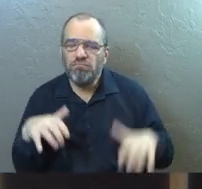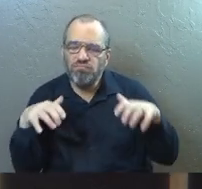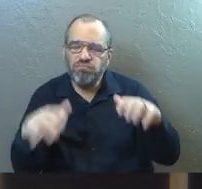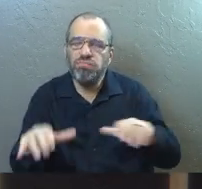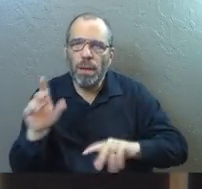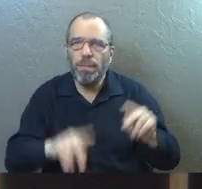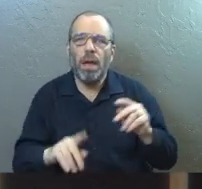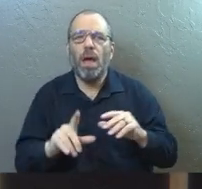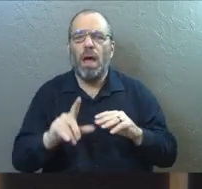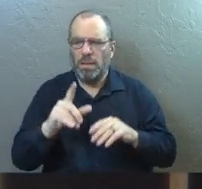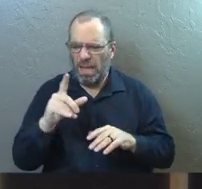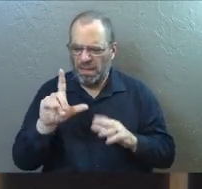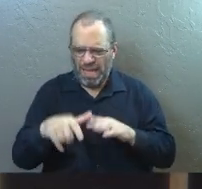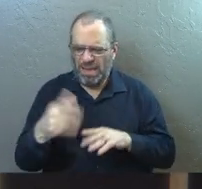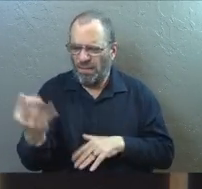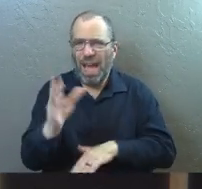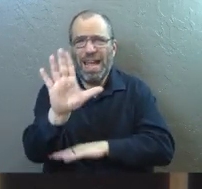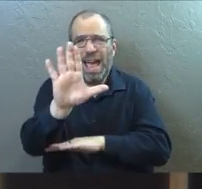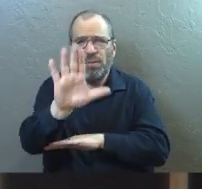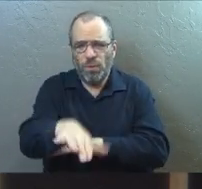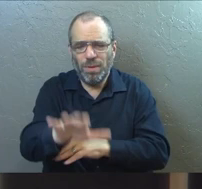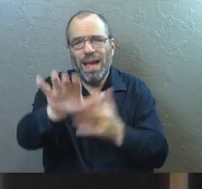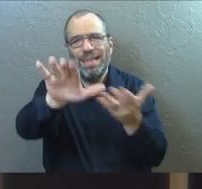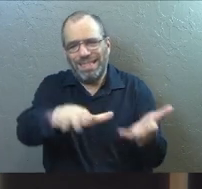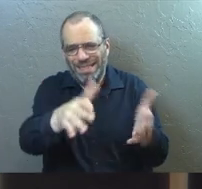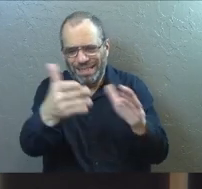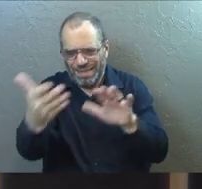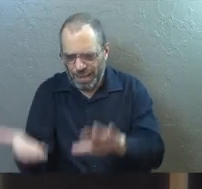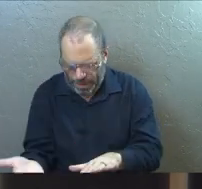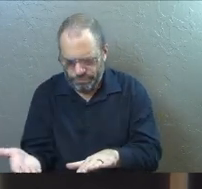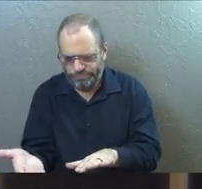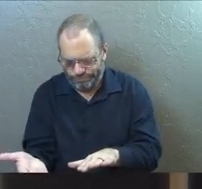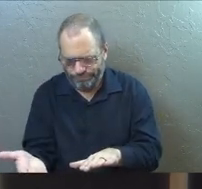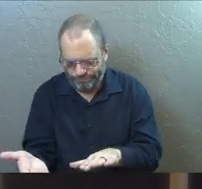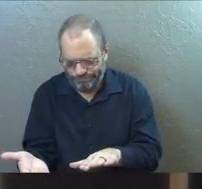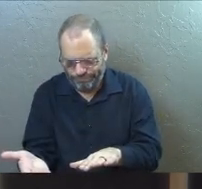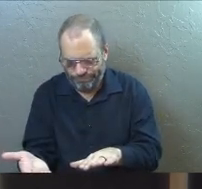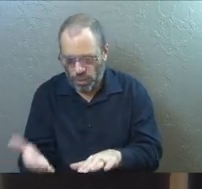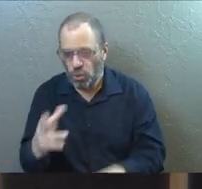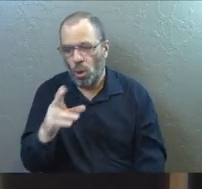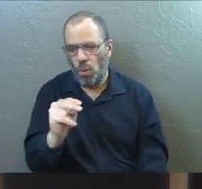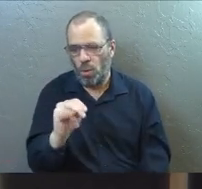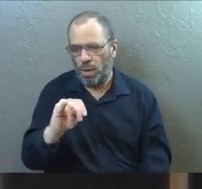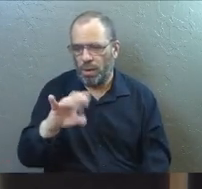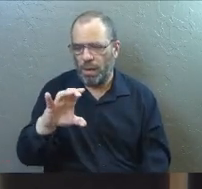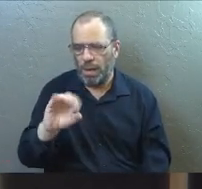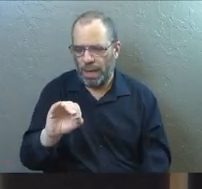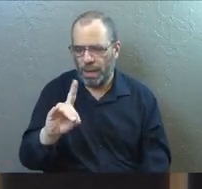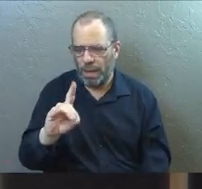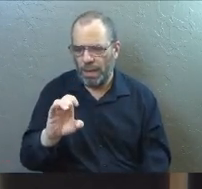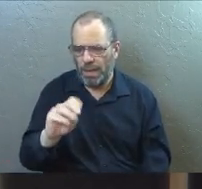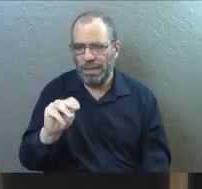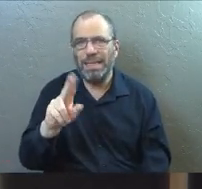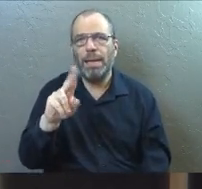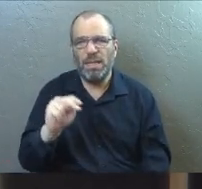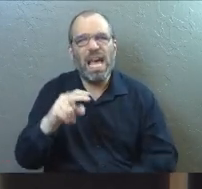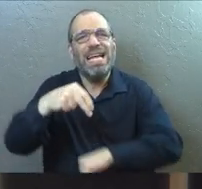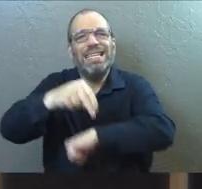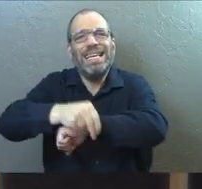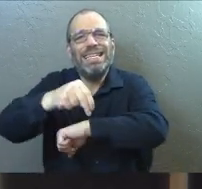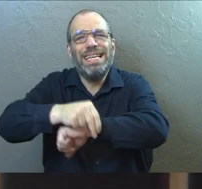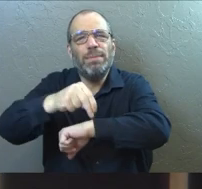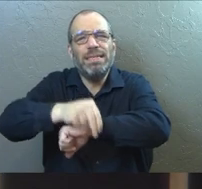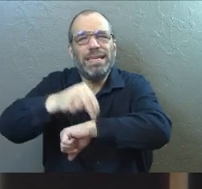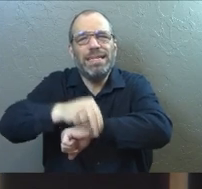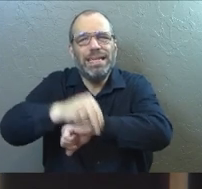sometime late Friday afternoon, he died. And so Nicodemus and Joseph, they went to Pilate.